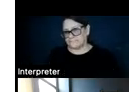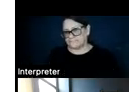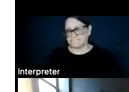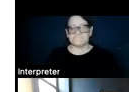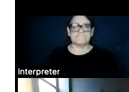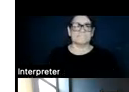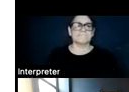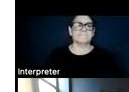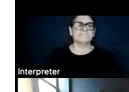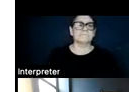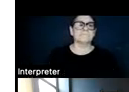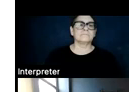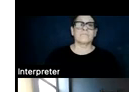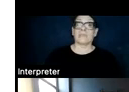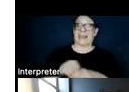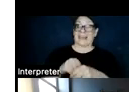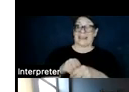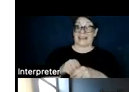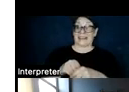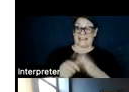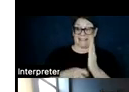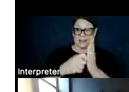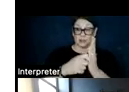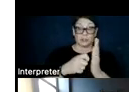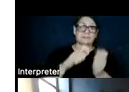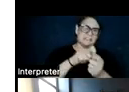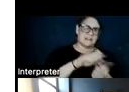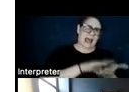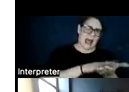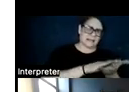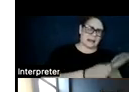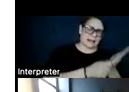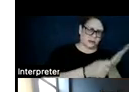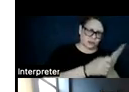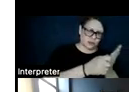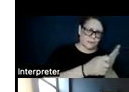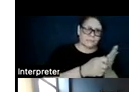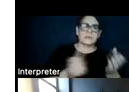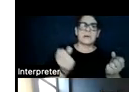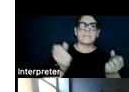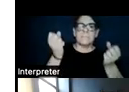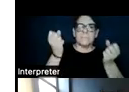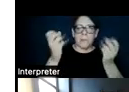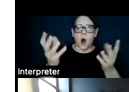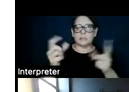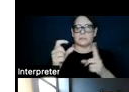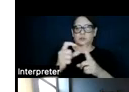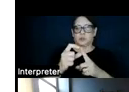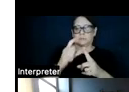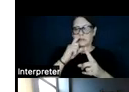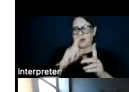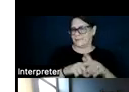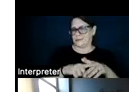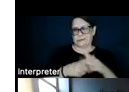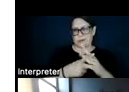In the literature, particularly academic literature, multiple terms have been spun up